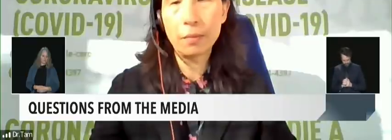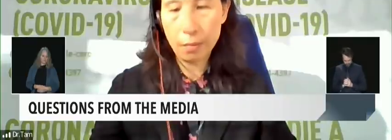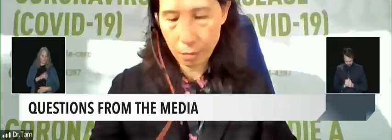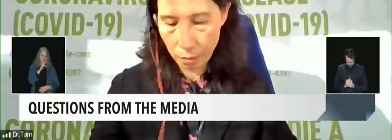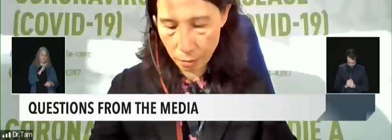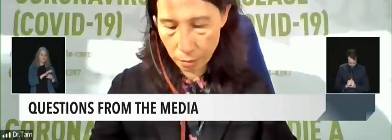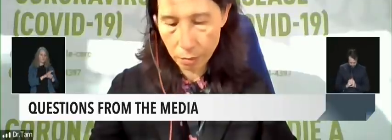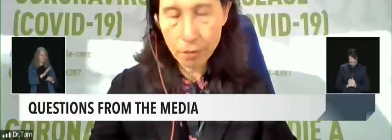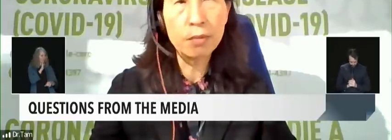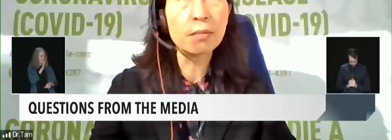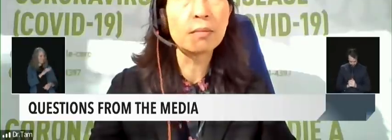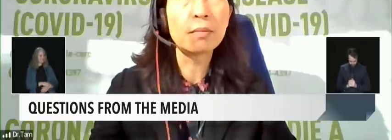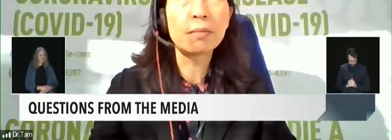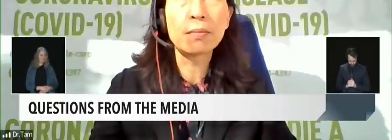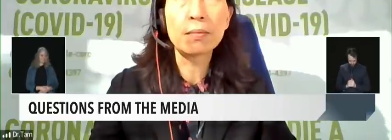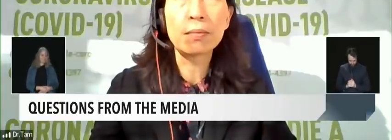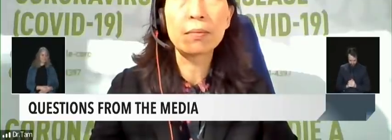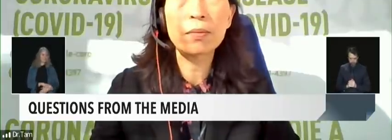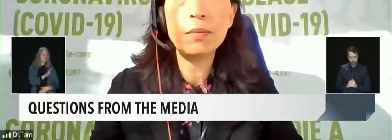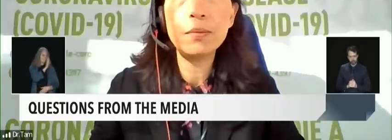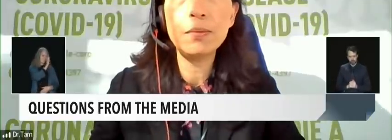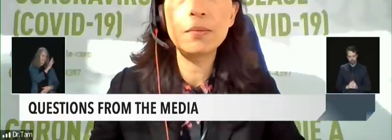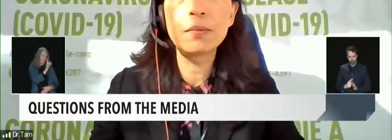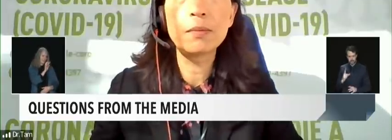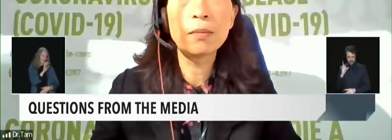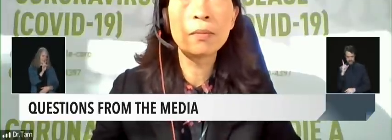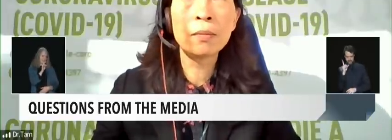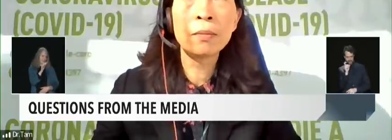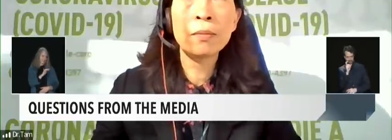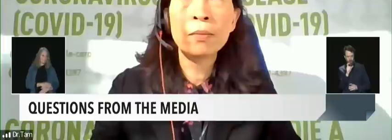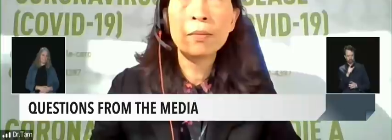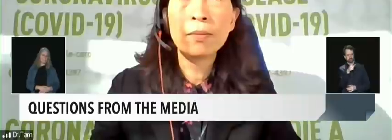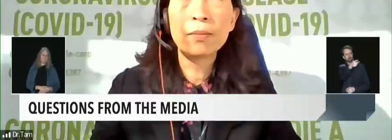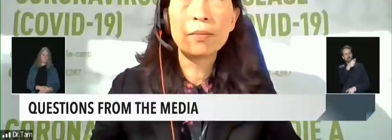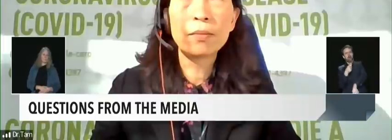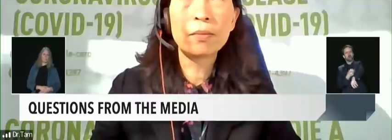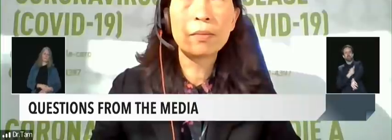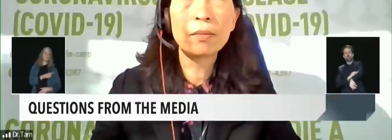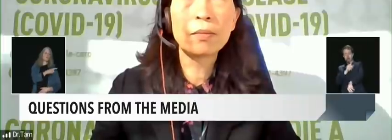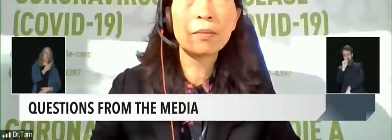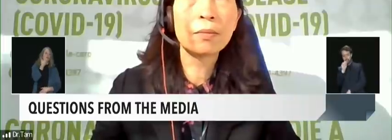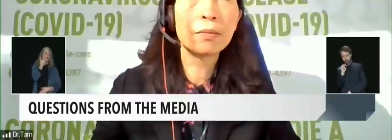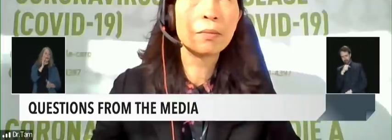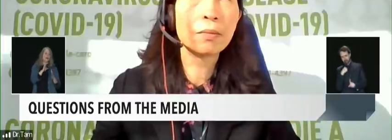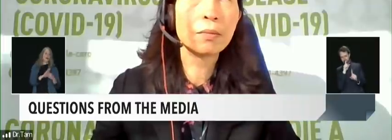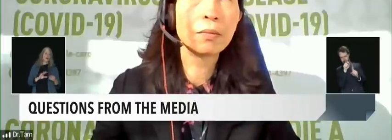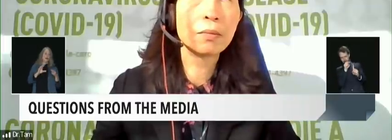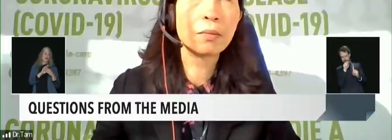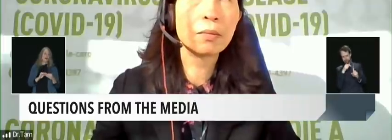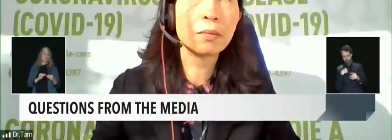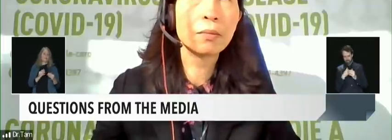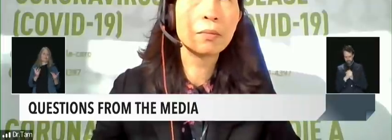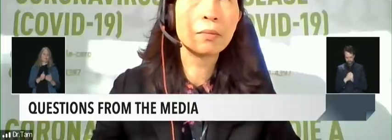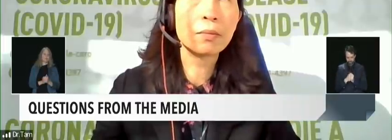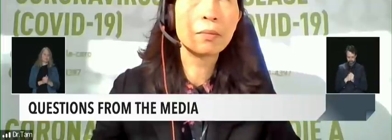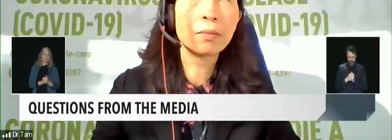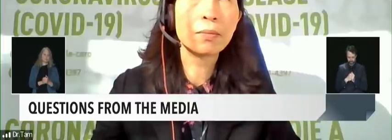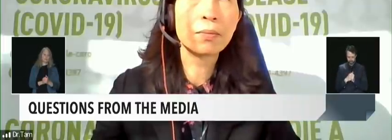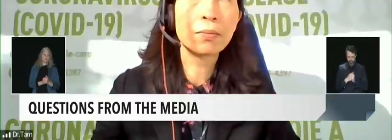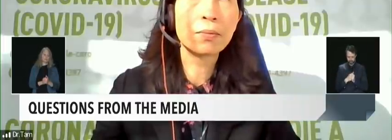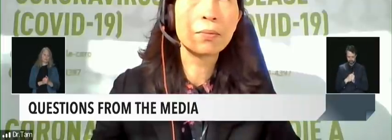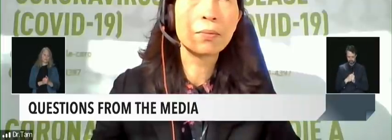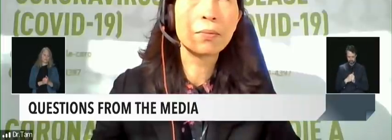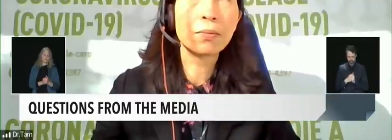Yeah I'm wondering Dr. Tam you talked a little bit about estimates of how much the